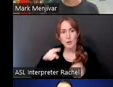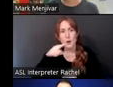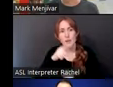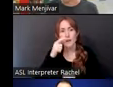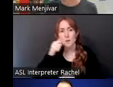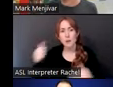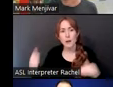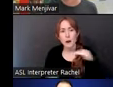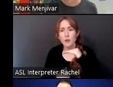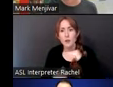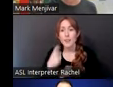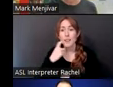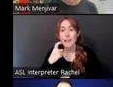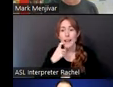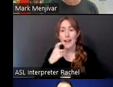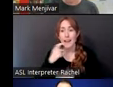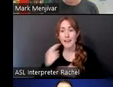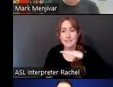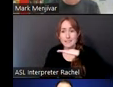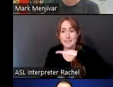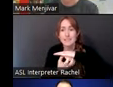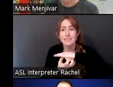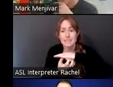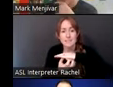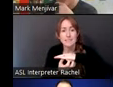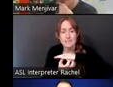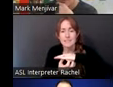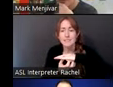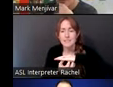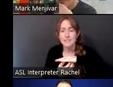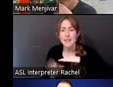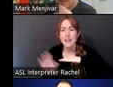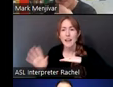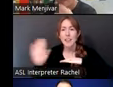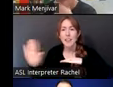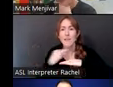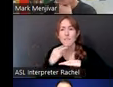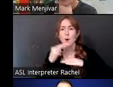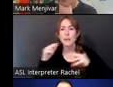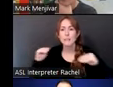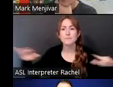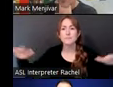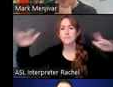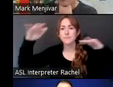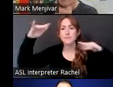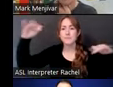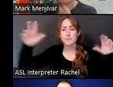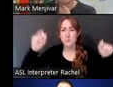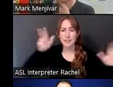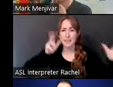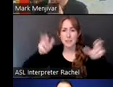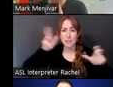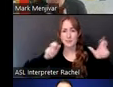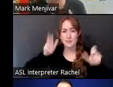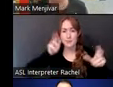fill the space. I'm going to jump back here. You can see also these are the cases. And so for the audio that was